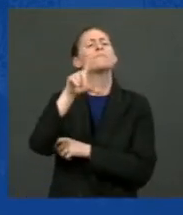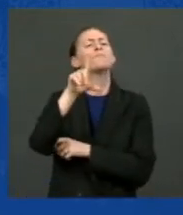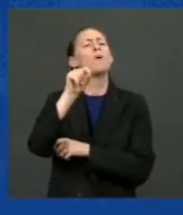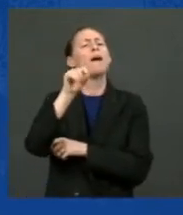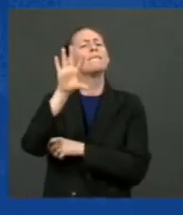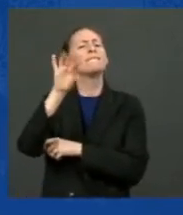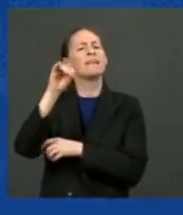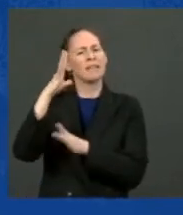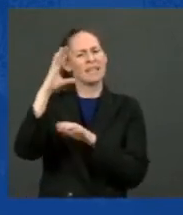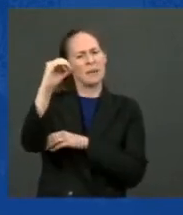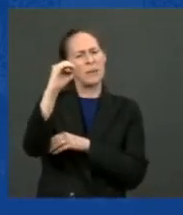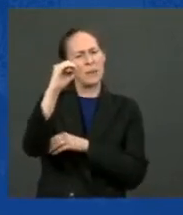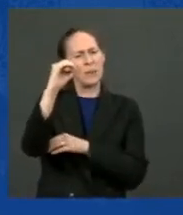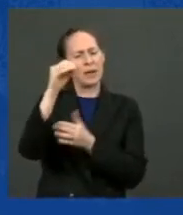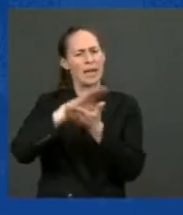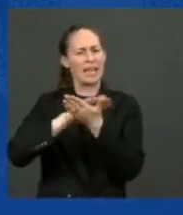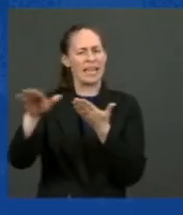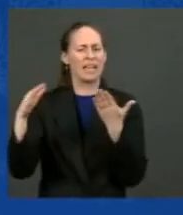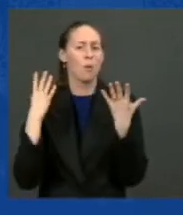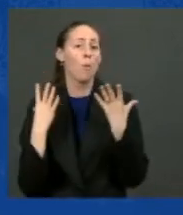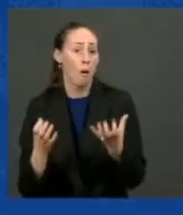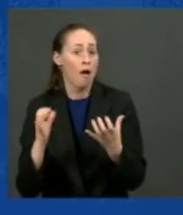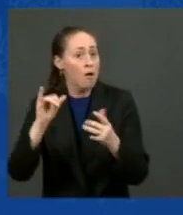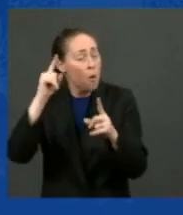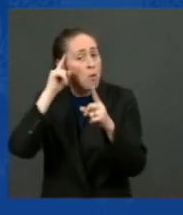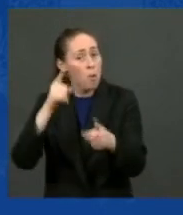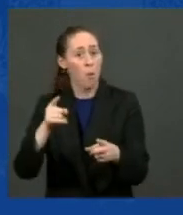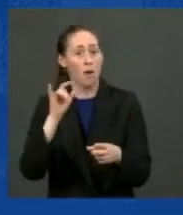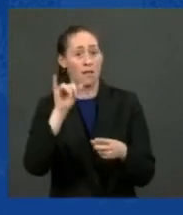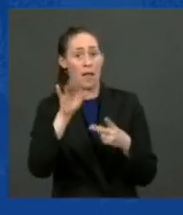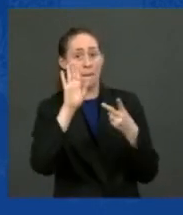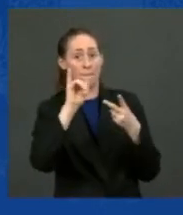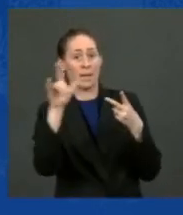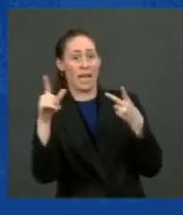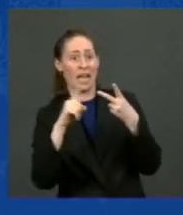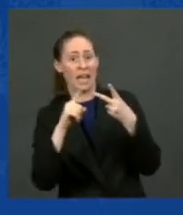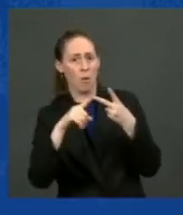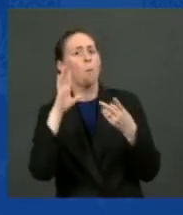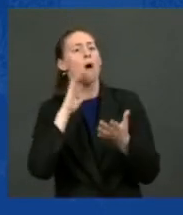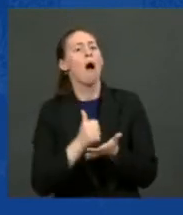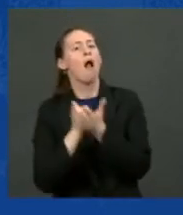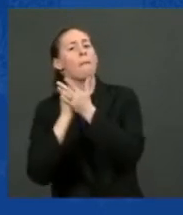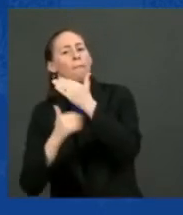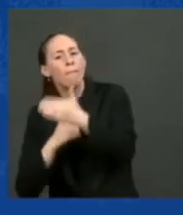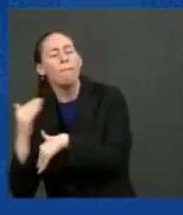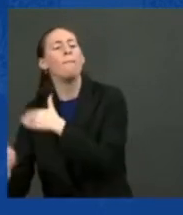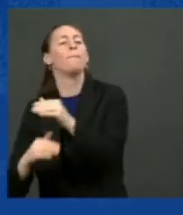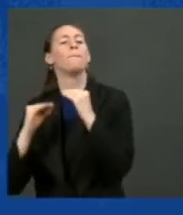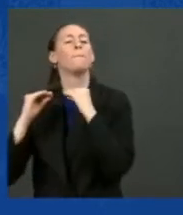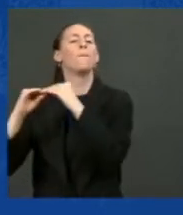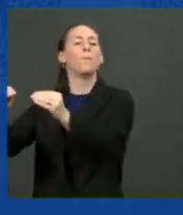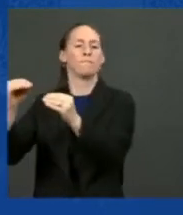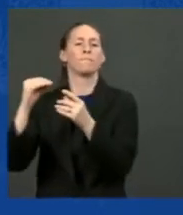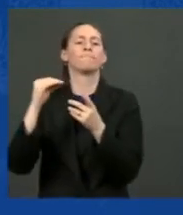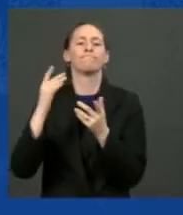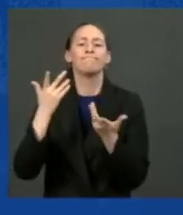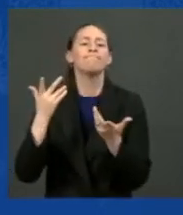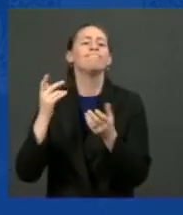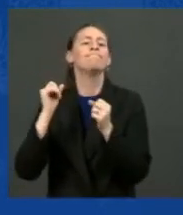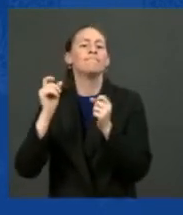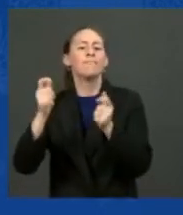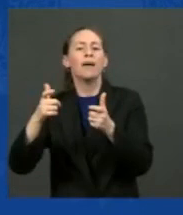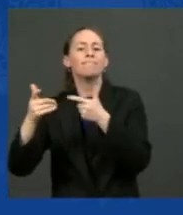bill helps us get there in a way that creates good jobs, makes us global leaders of fast-growing, clean energy industries